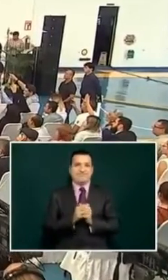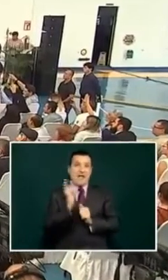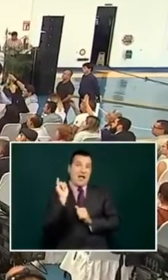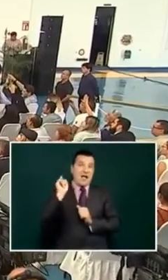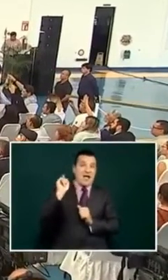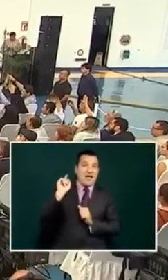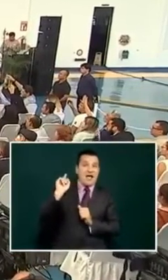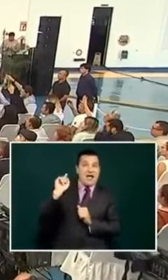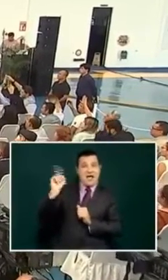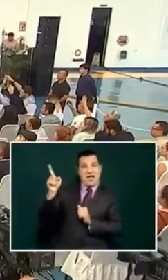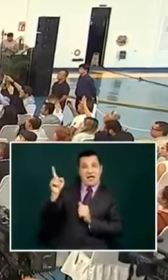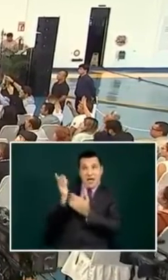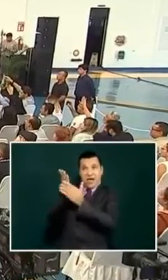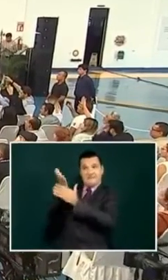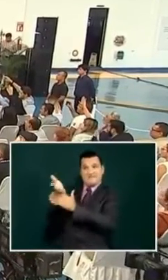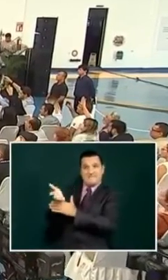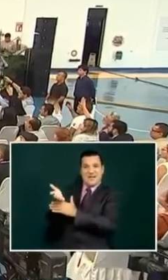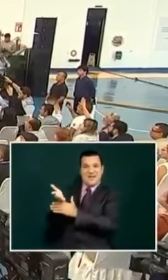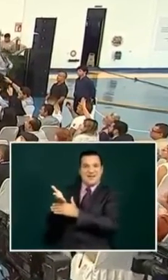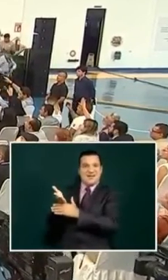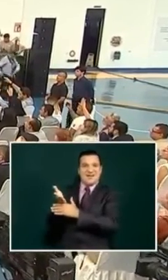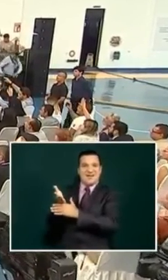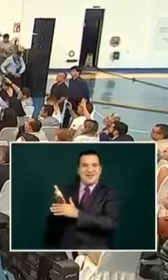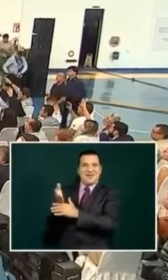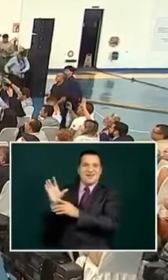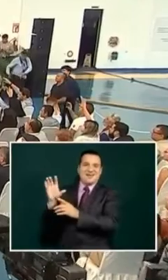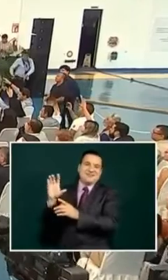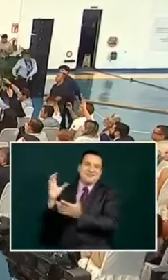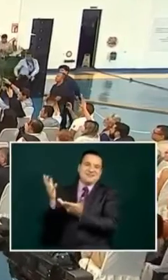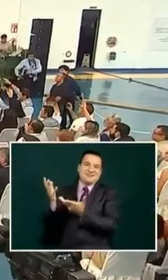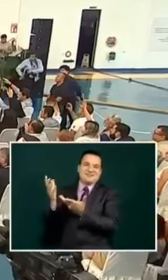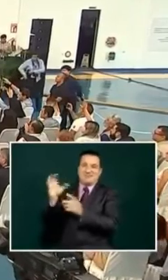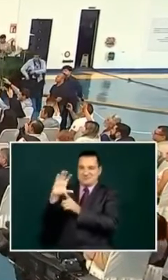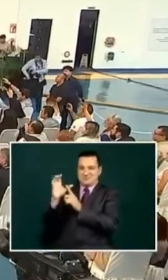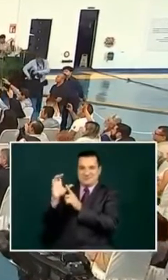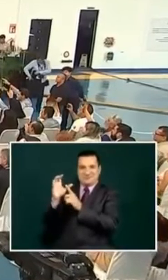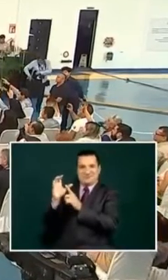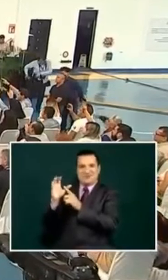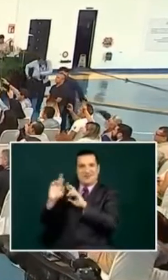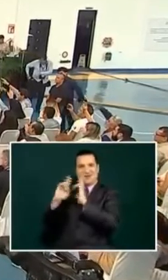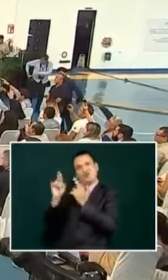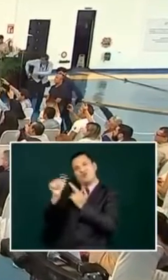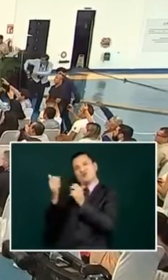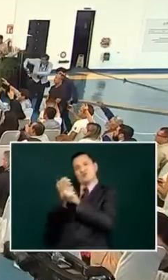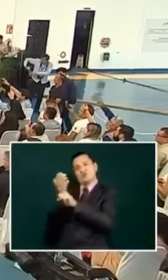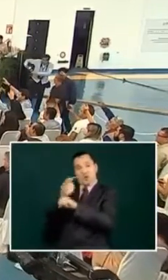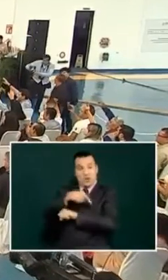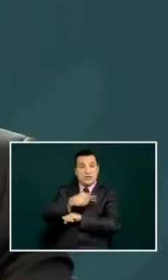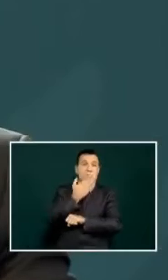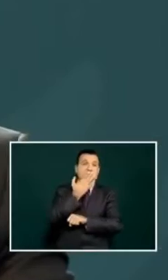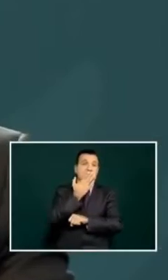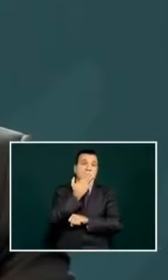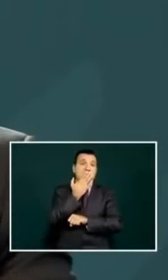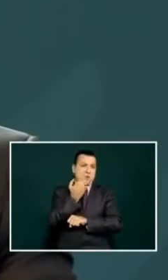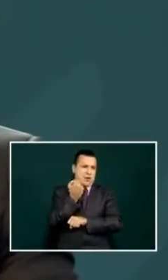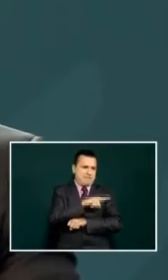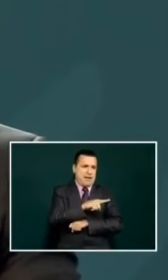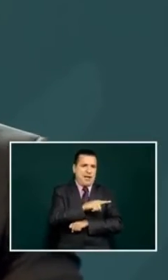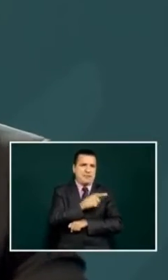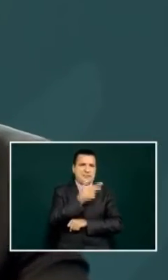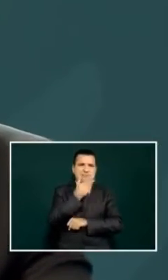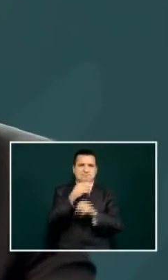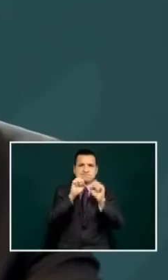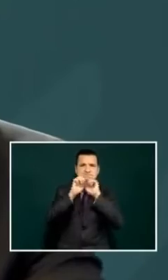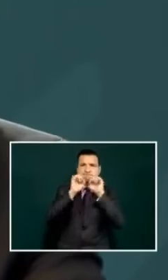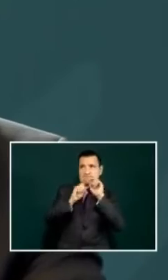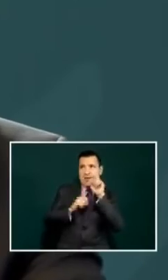to the conferences of sonora of course now they're not going to ask because they've already